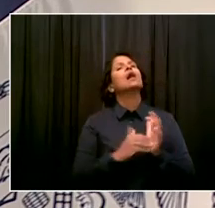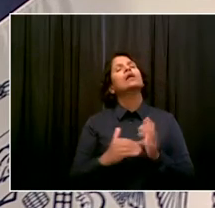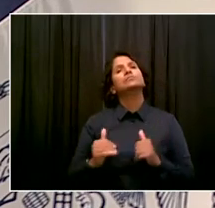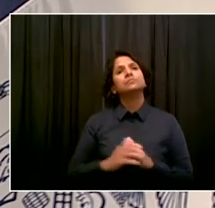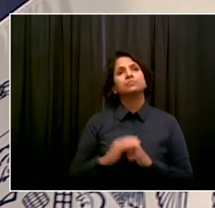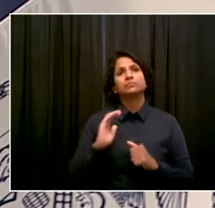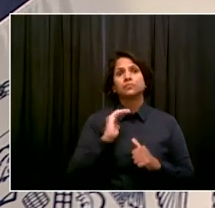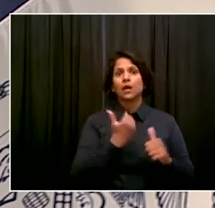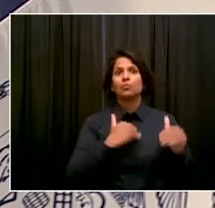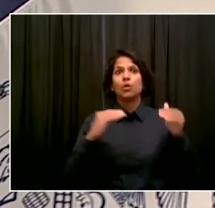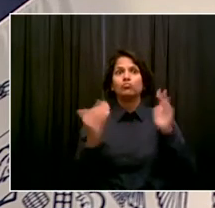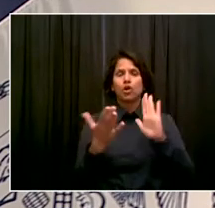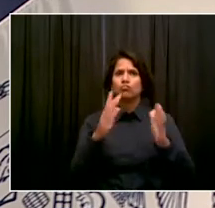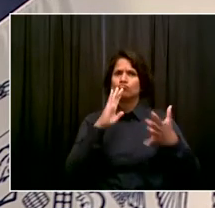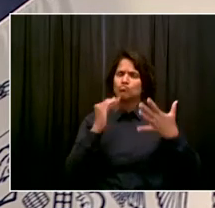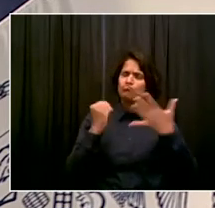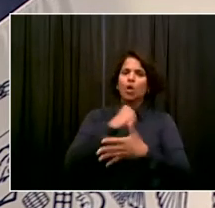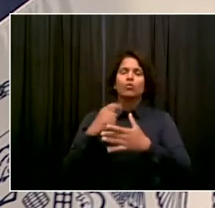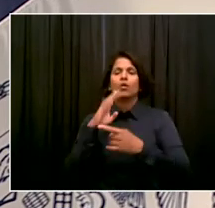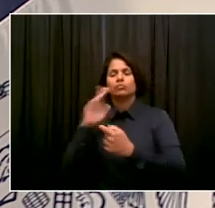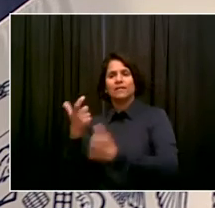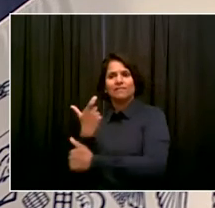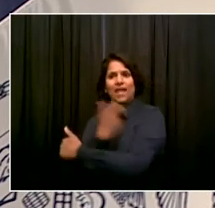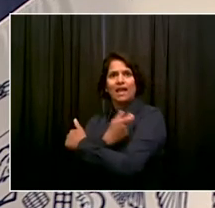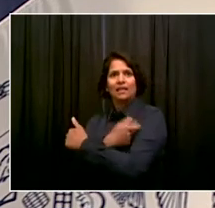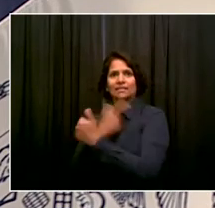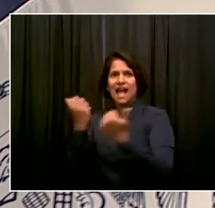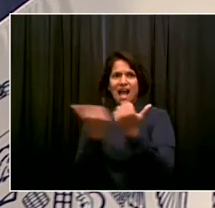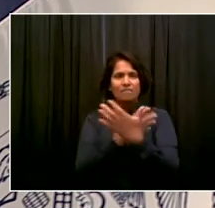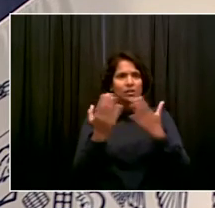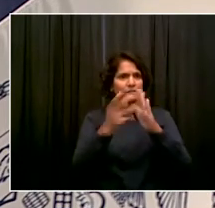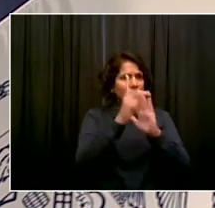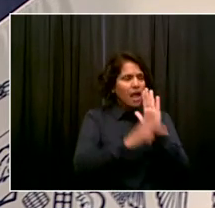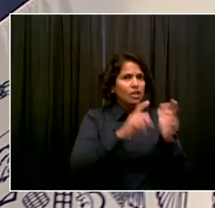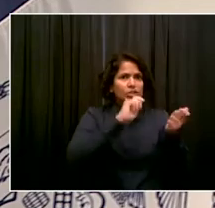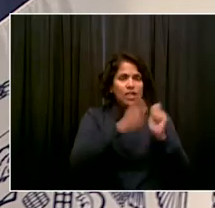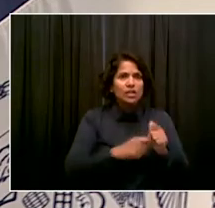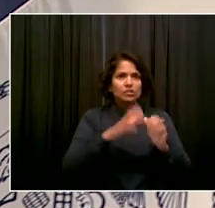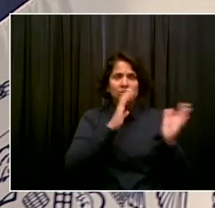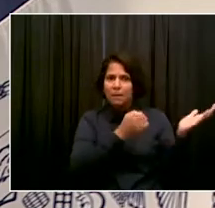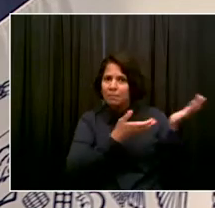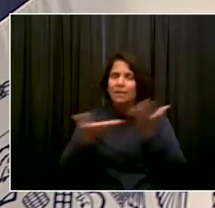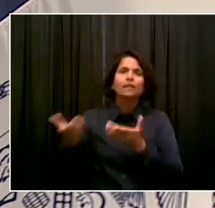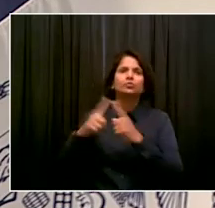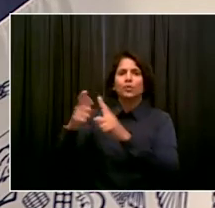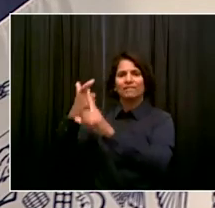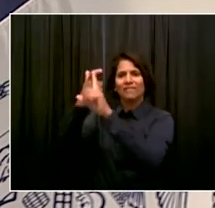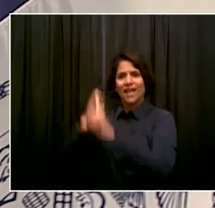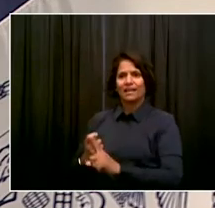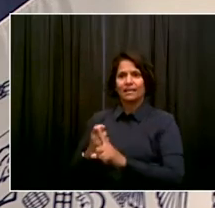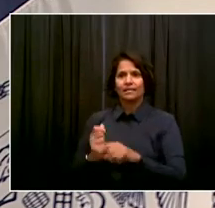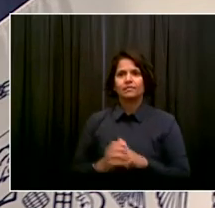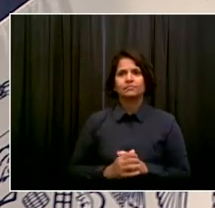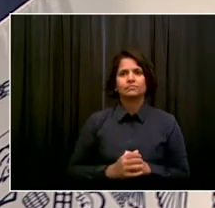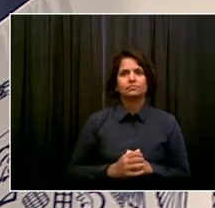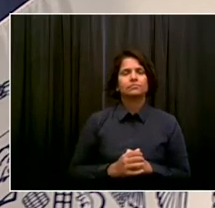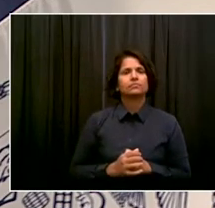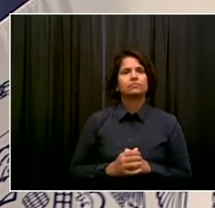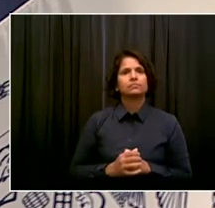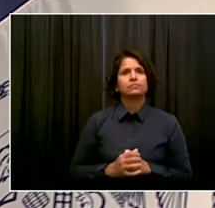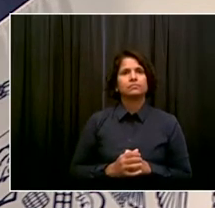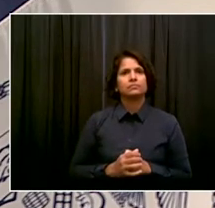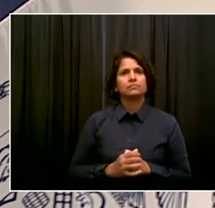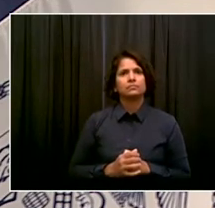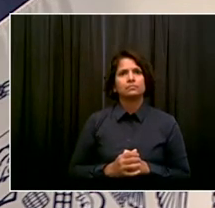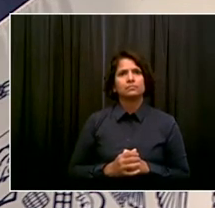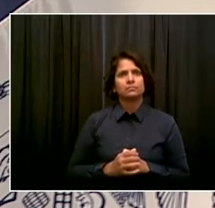support vaccination. Anything less than vaccination isn't going to get us where we need to go. So we're certainly ready to look